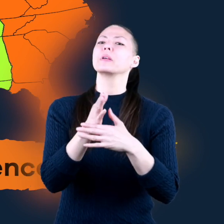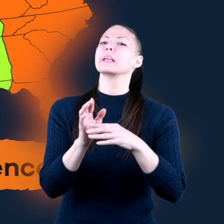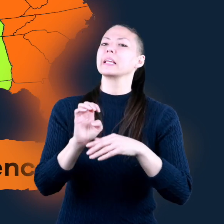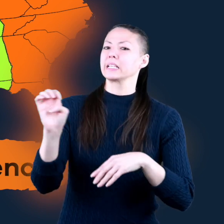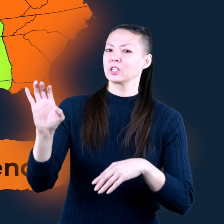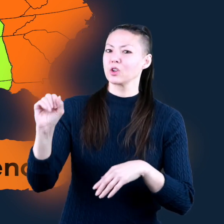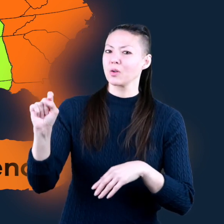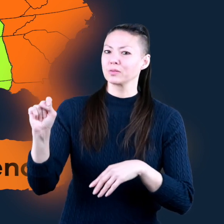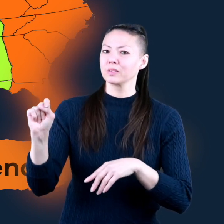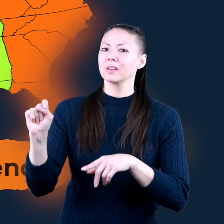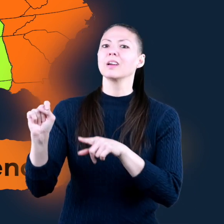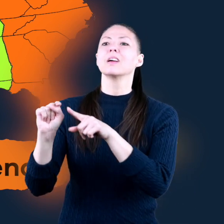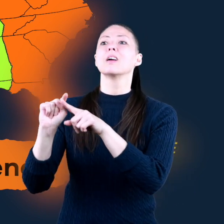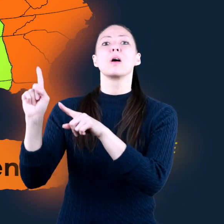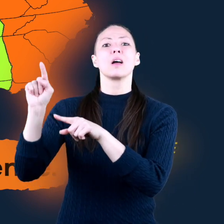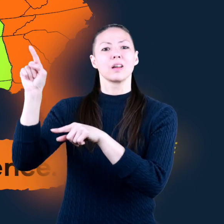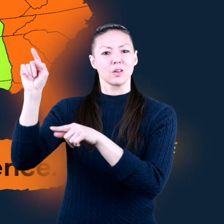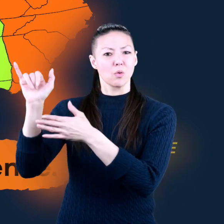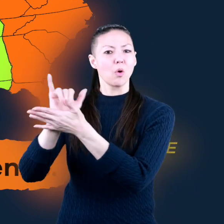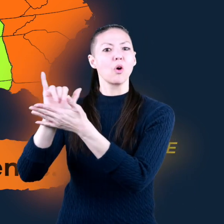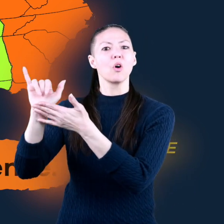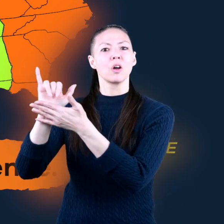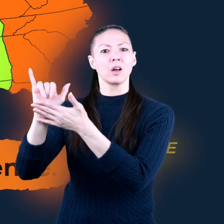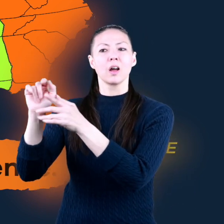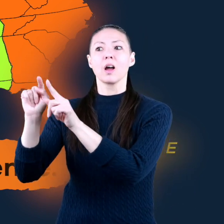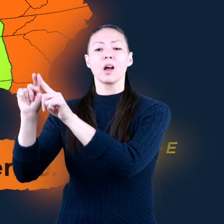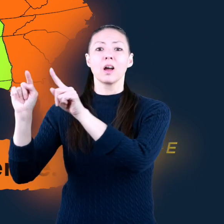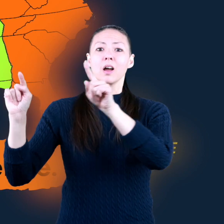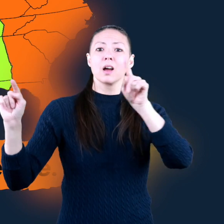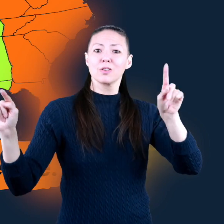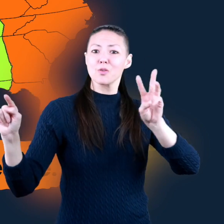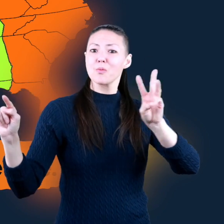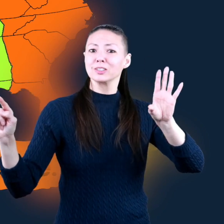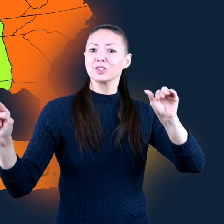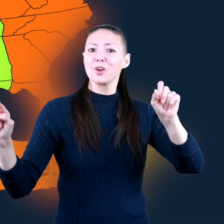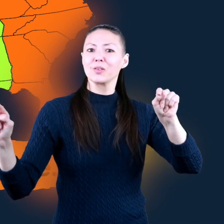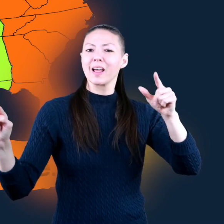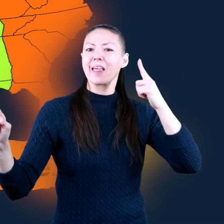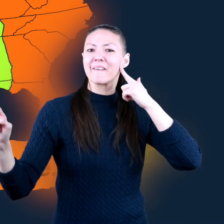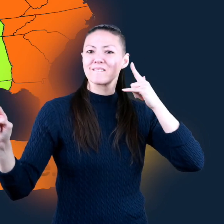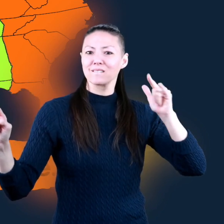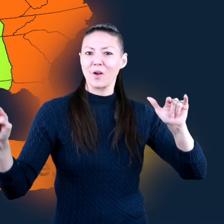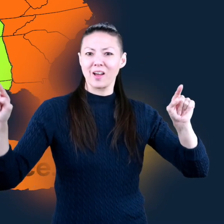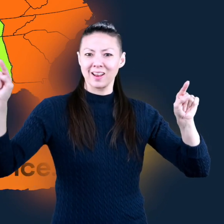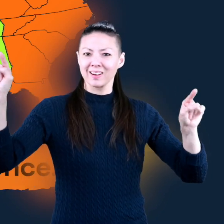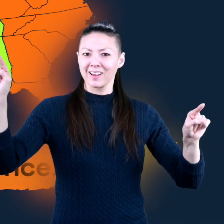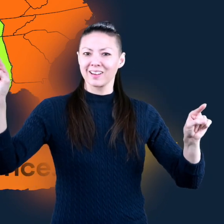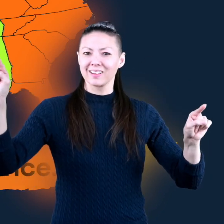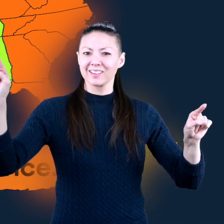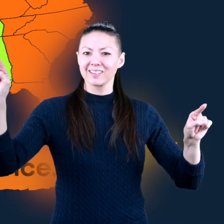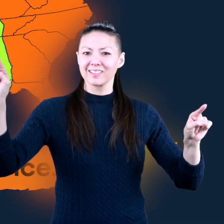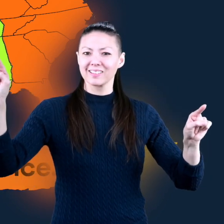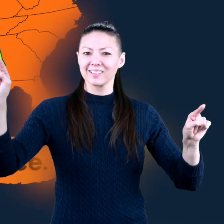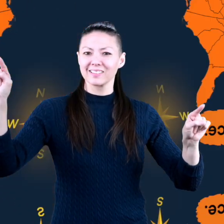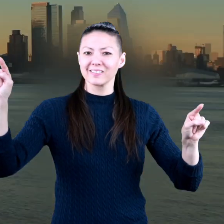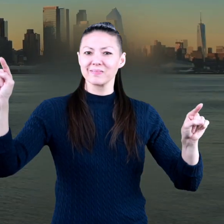coast, where New York is found, and the west coast, where California is located.